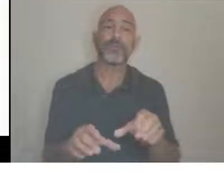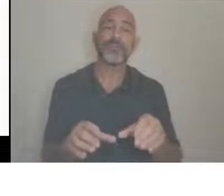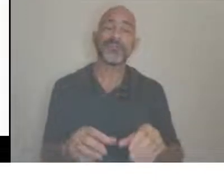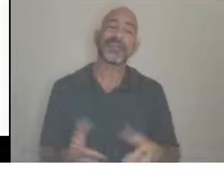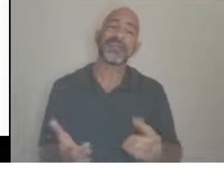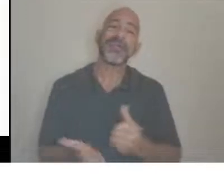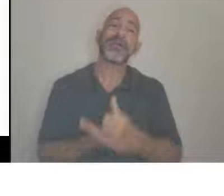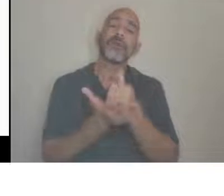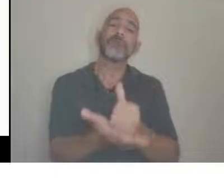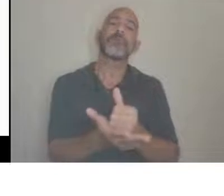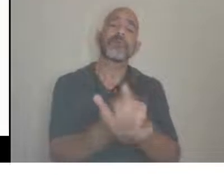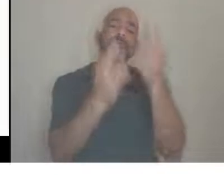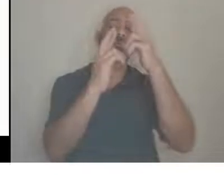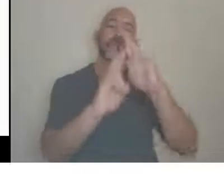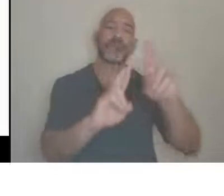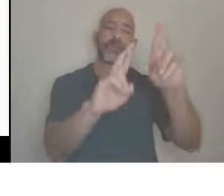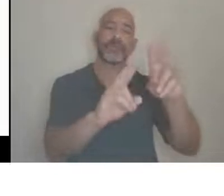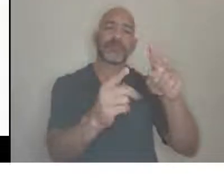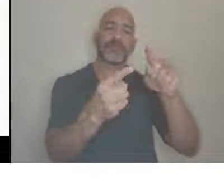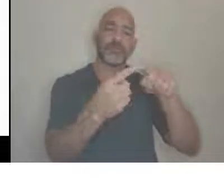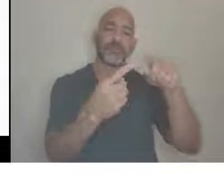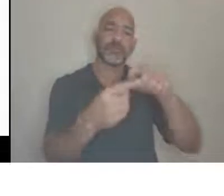disabilities, but to all people.